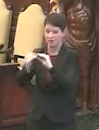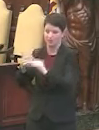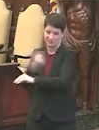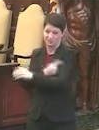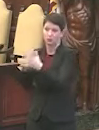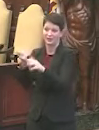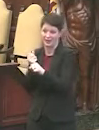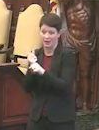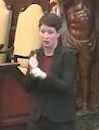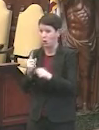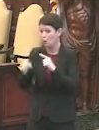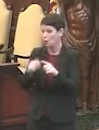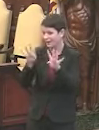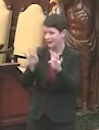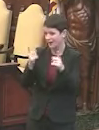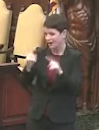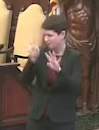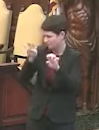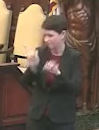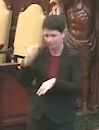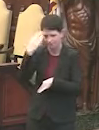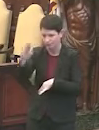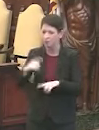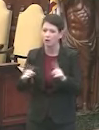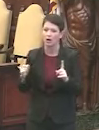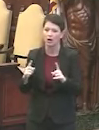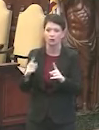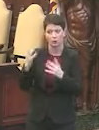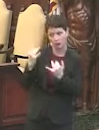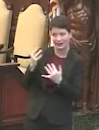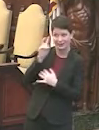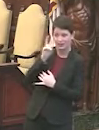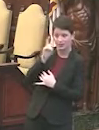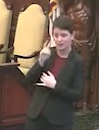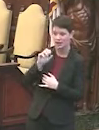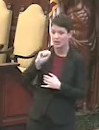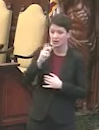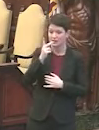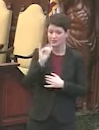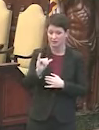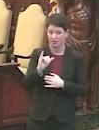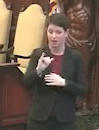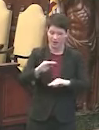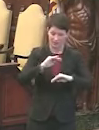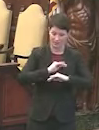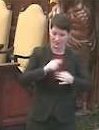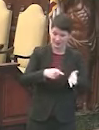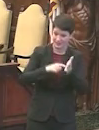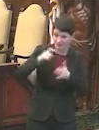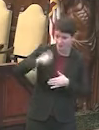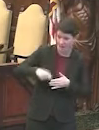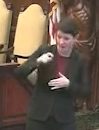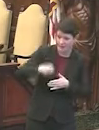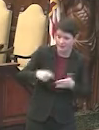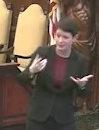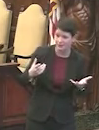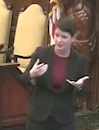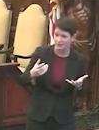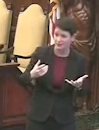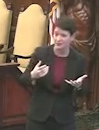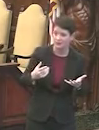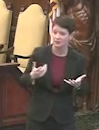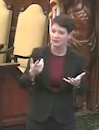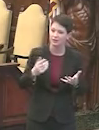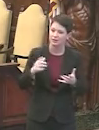I don't know when that's going to happen, but that would certainly be welcome. And supply breaching or meeting demand? You talked about only about a